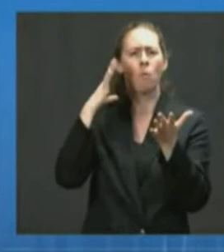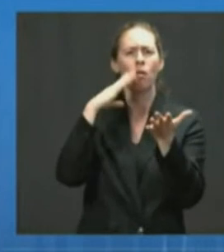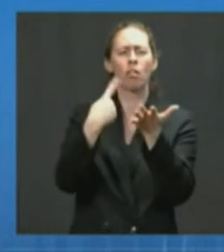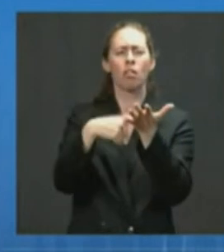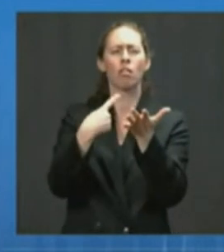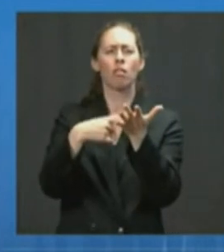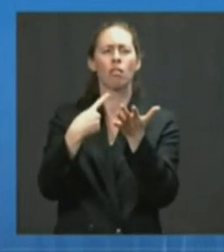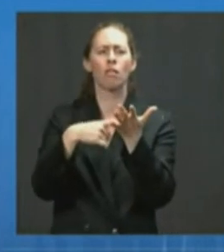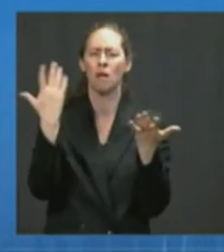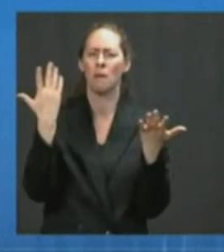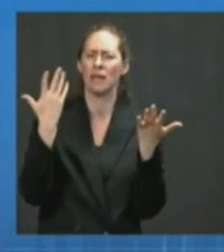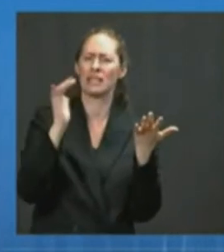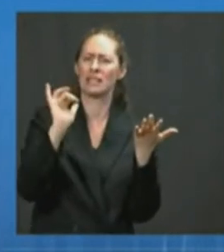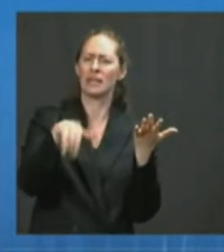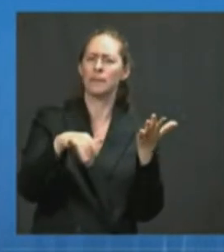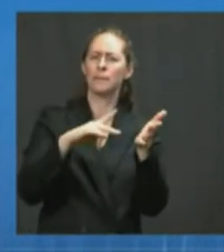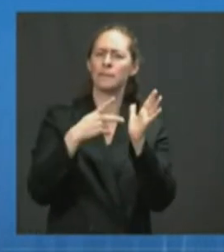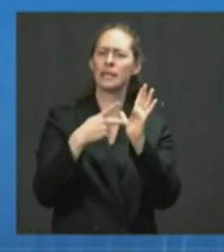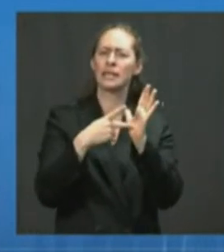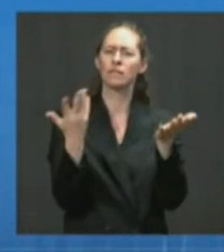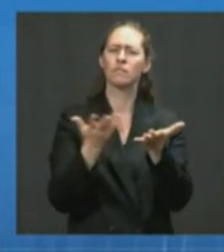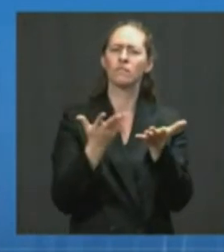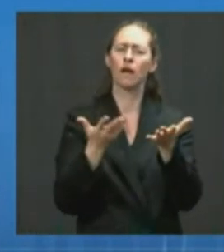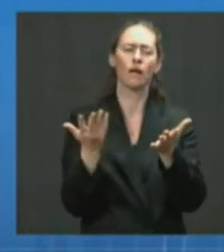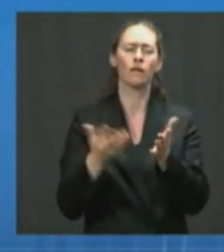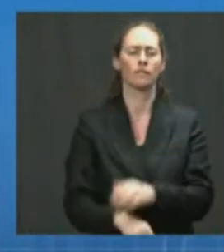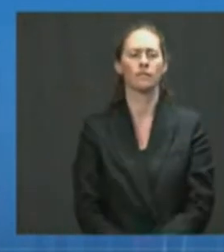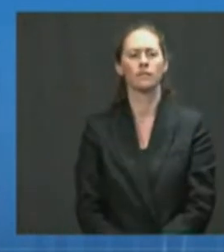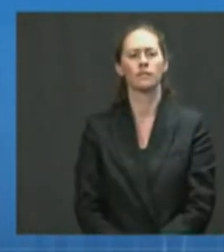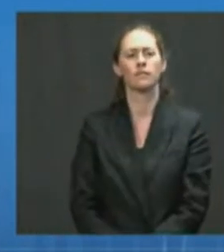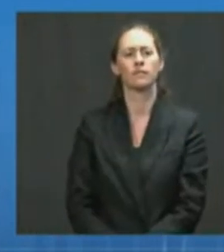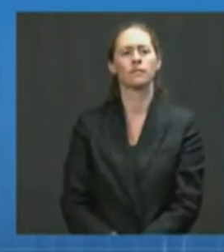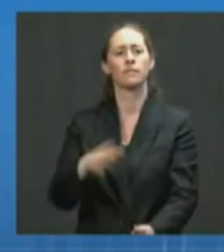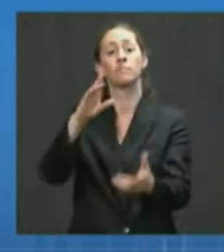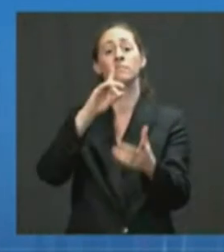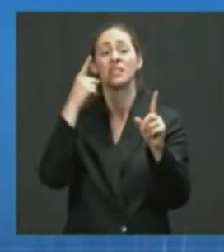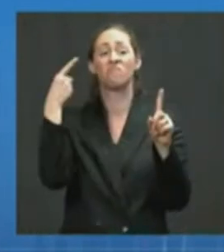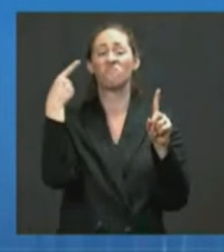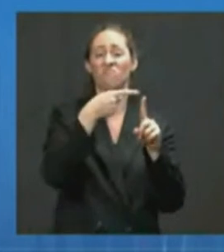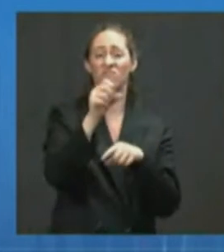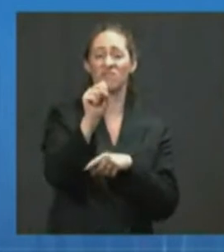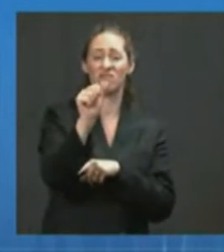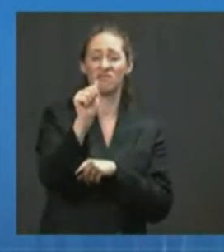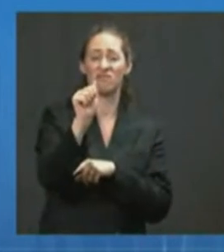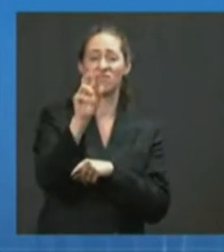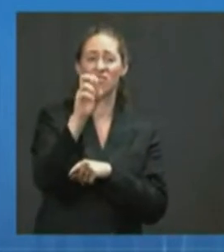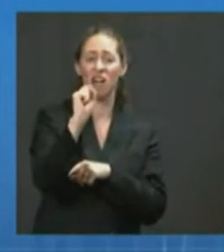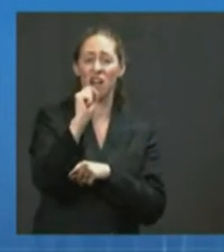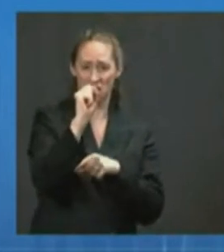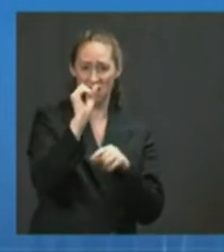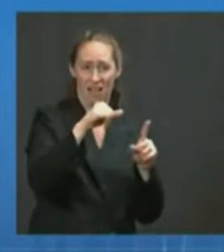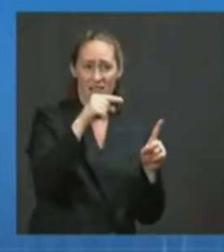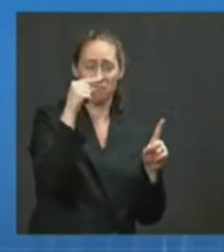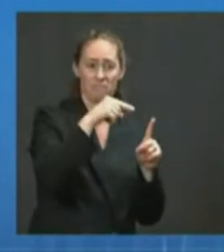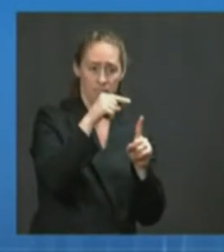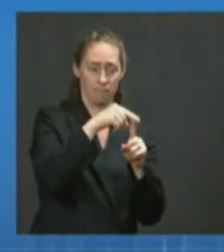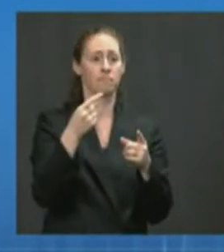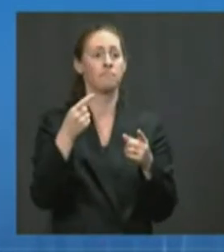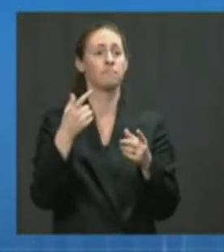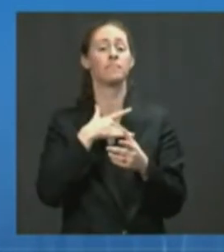that? That is the detection of SARS-CoV-2 equal to a 14 days after